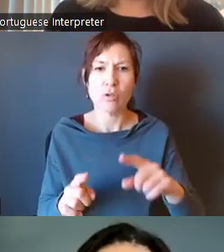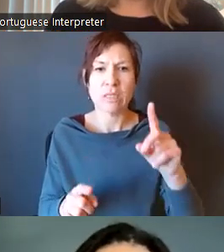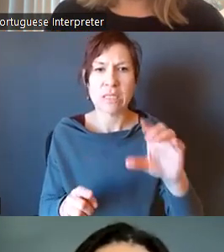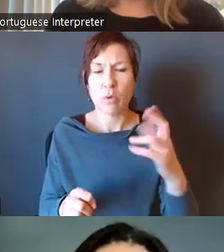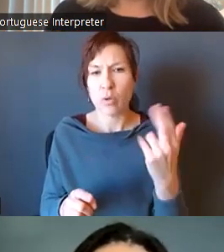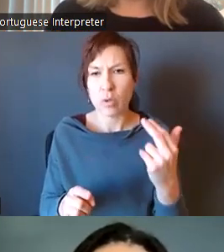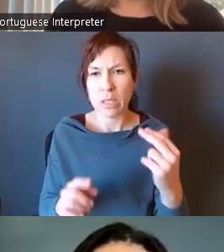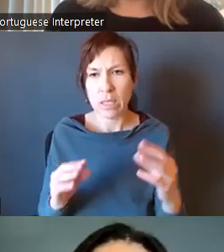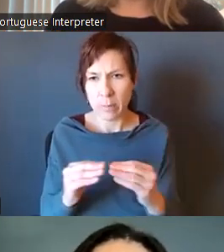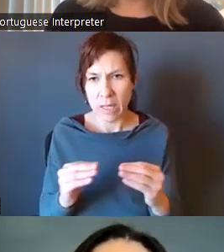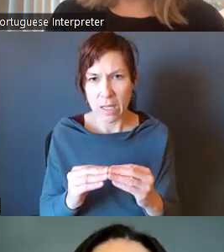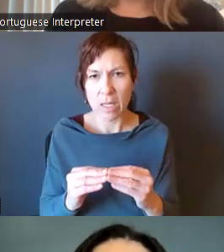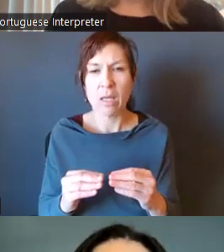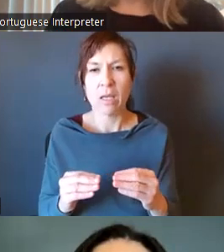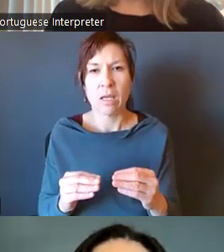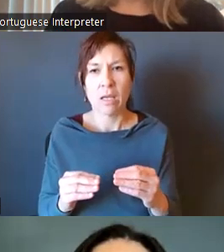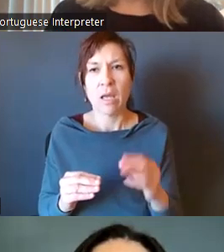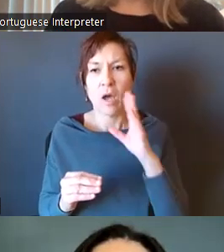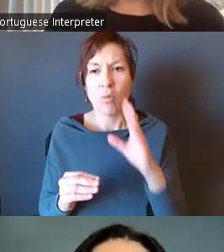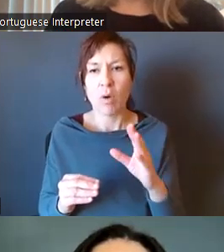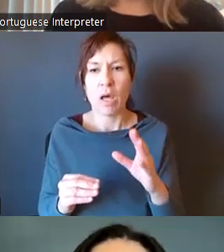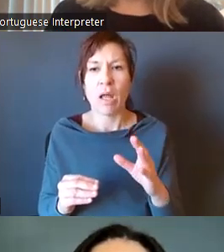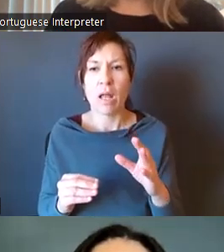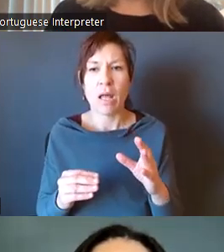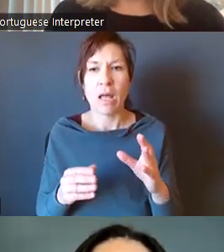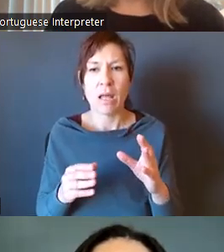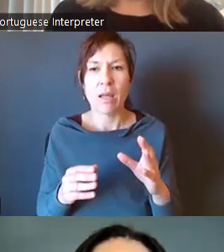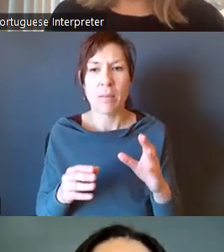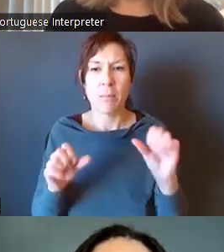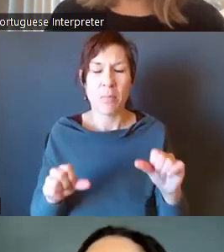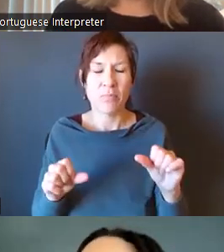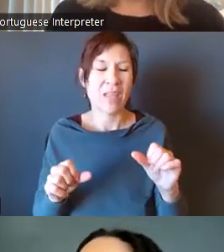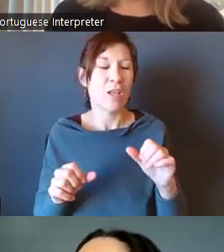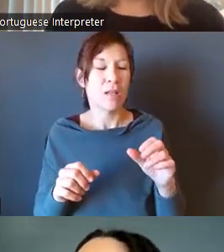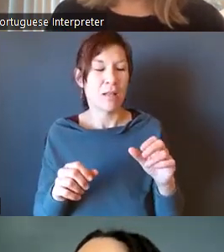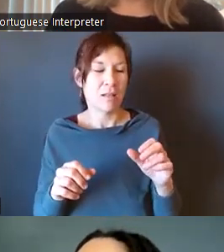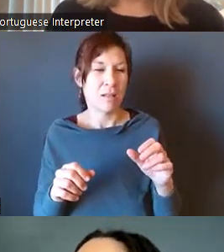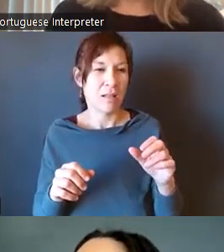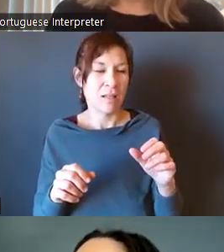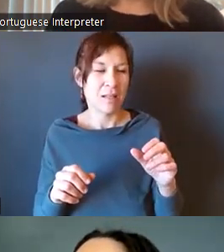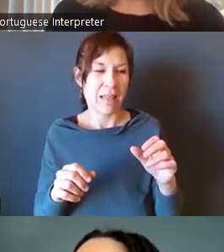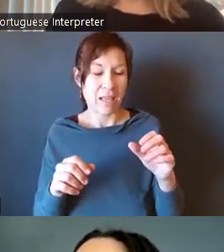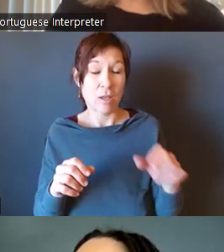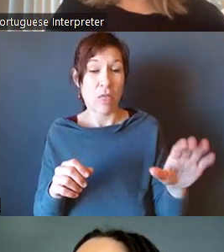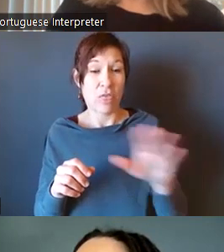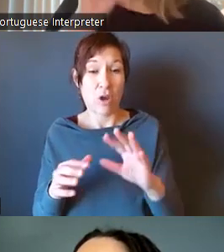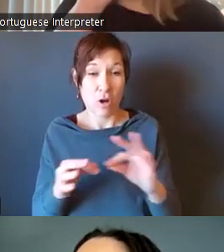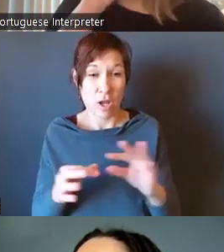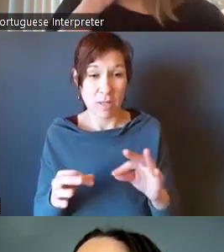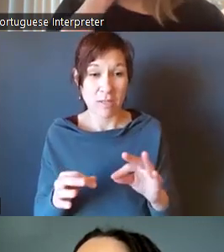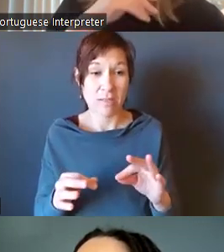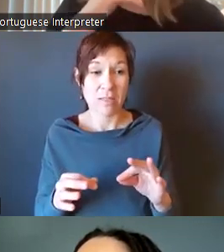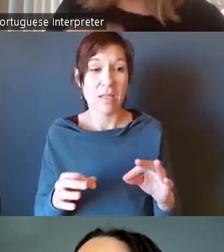to incorporate it into a second document, which I would, again, take in comments, synthesize them, and then